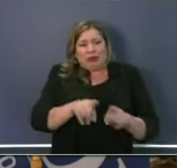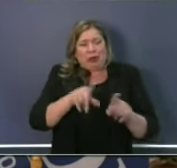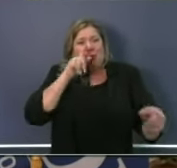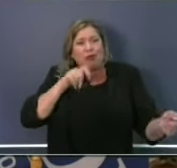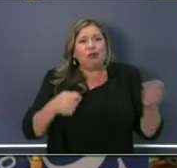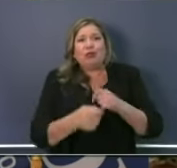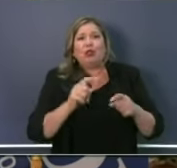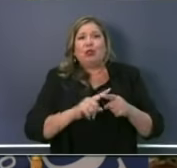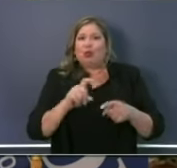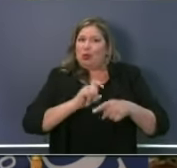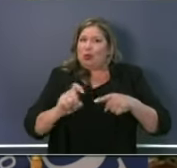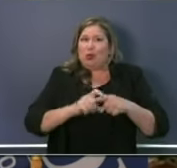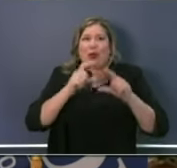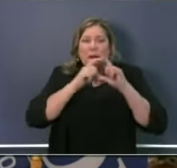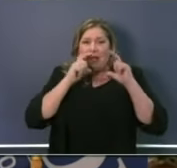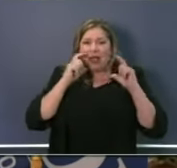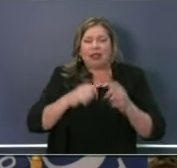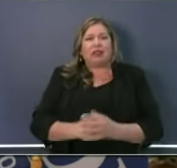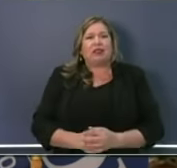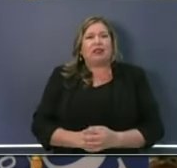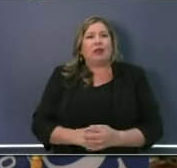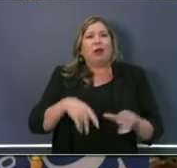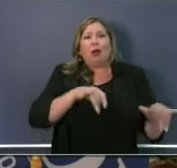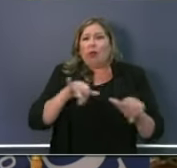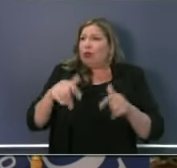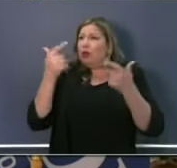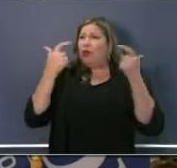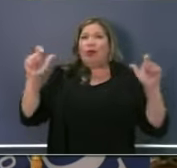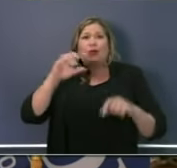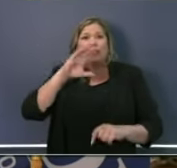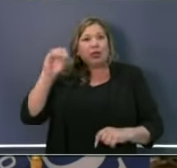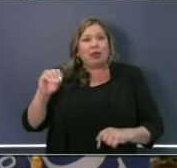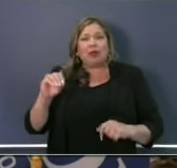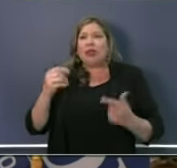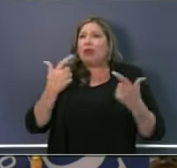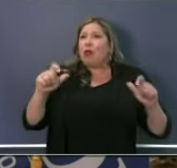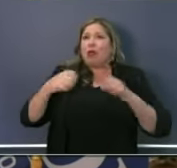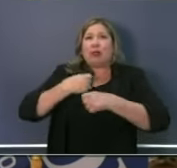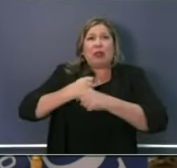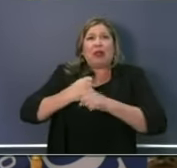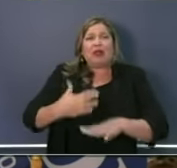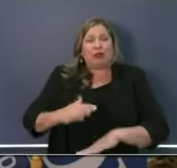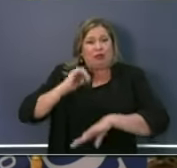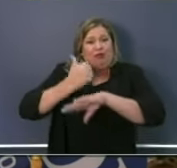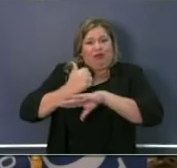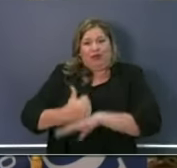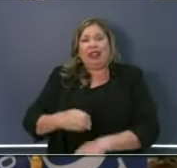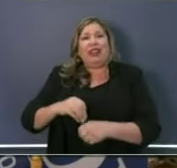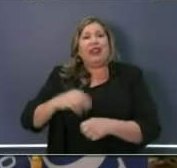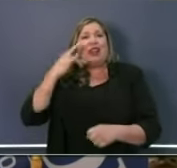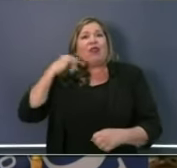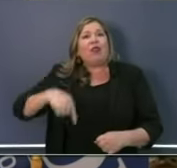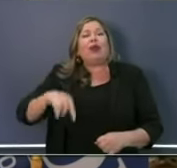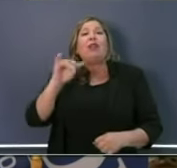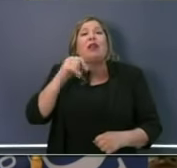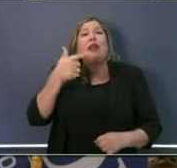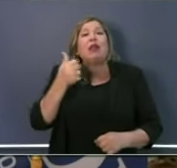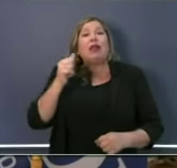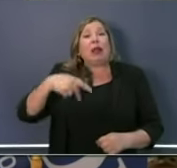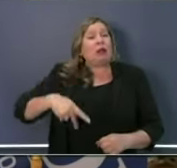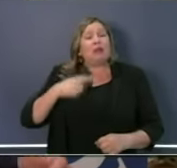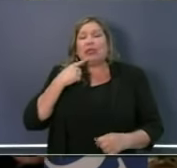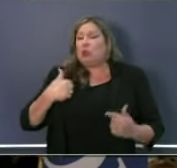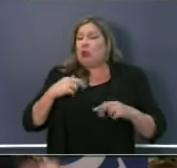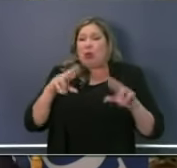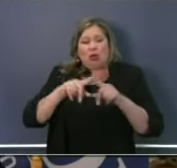Not only that, the largest companies, some of the largest manufacturers that happen to be based in the state of California, like the gap saying we're ready to convert.